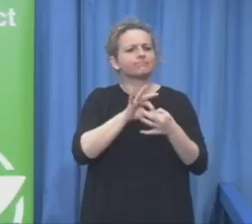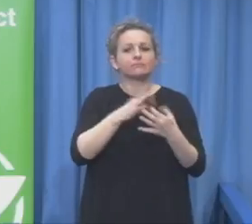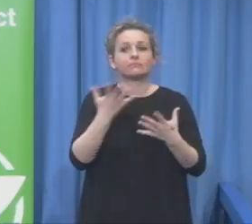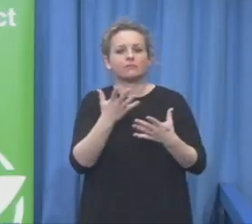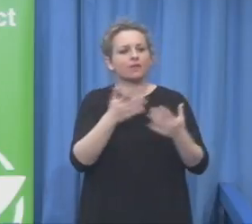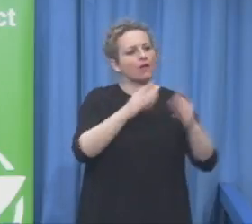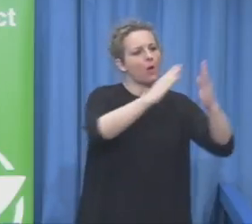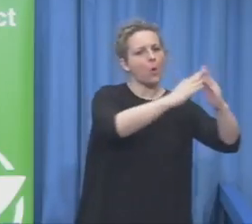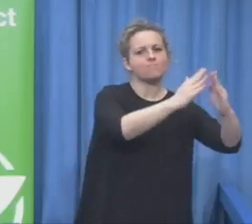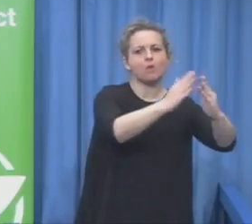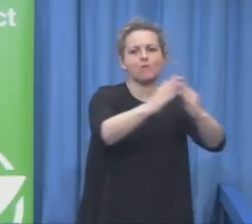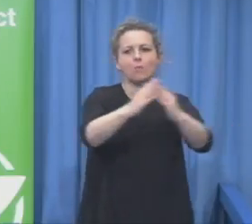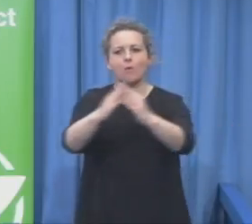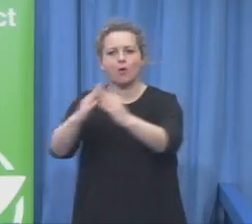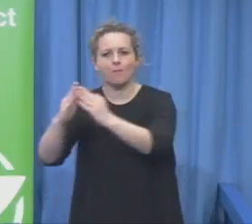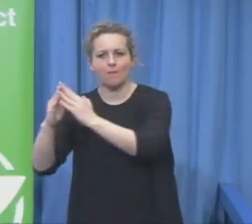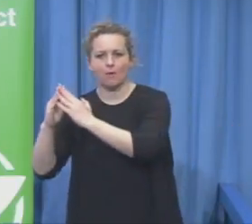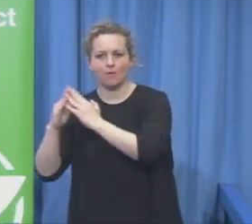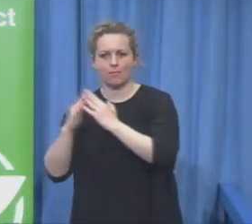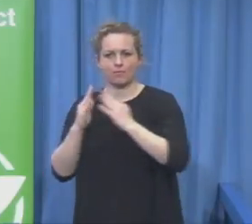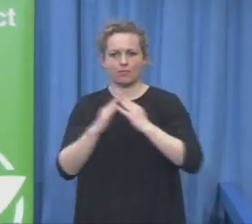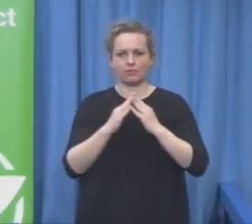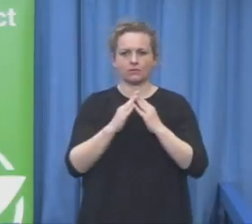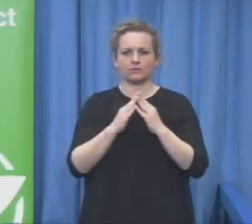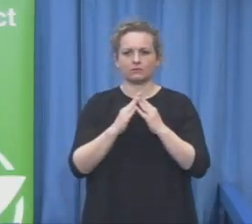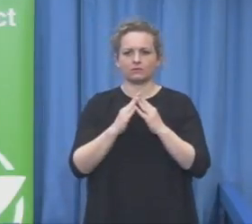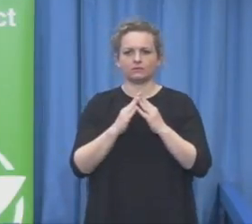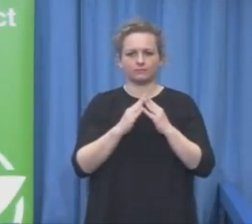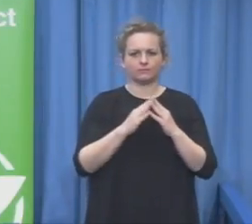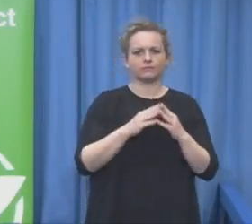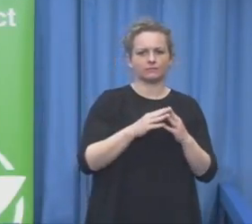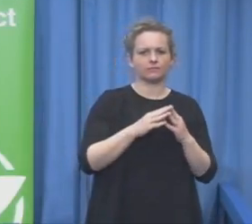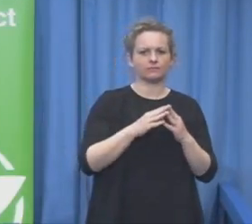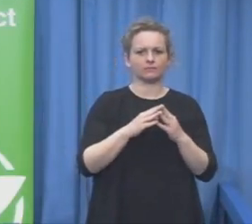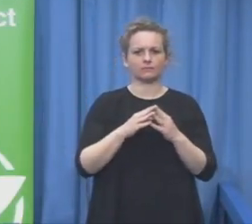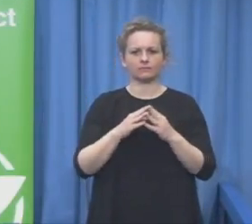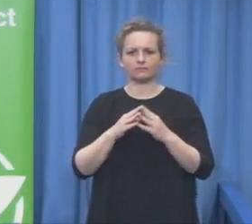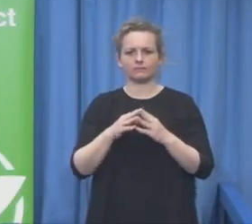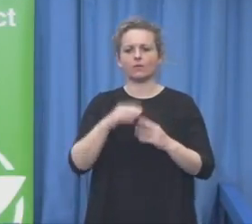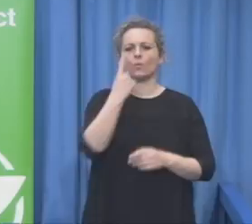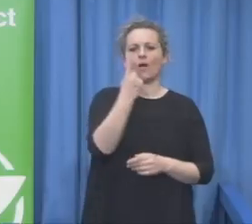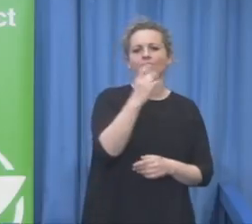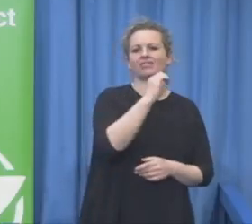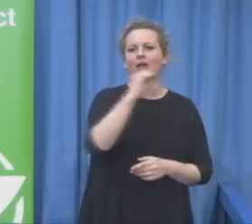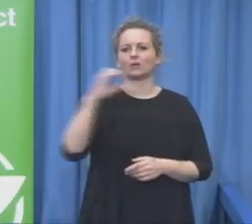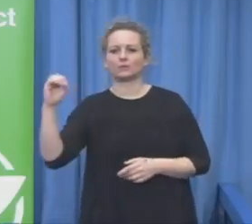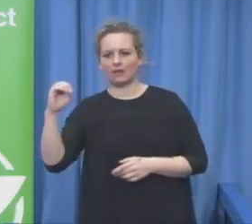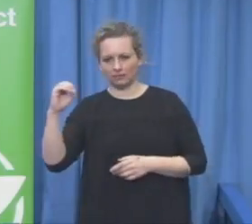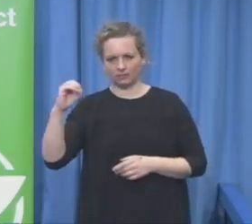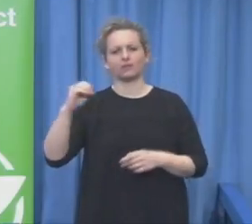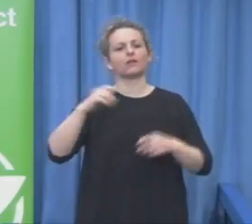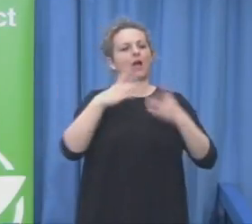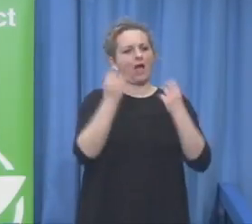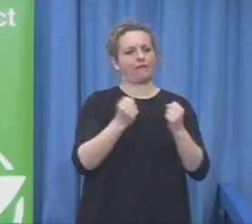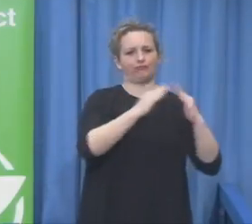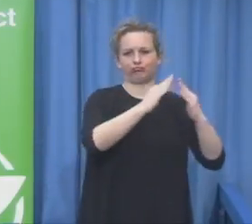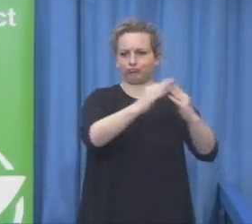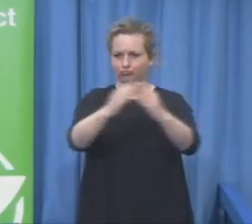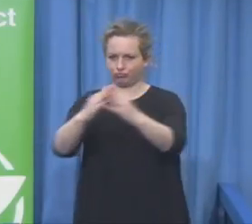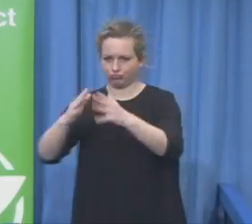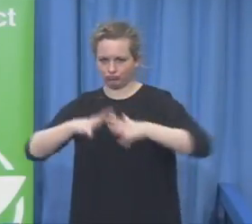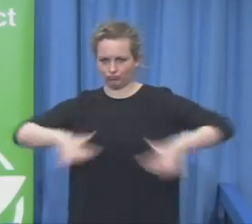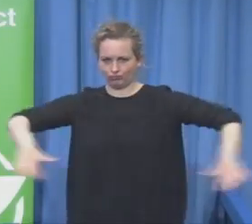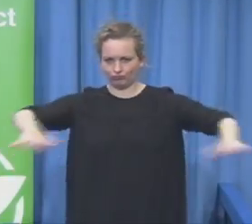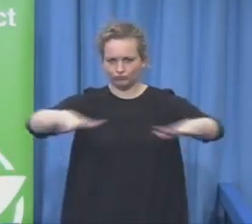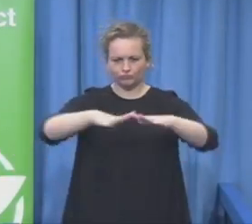provide services to 1,500 persons with disabilities in Finland. All